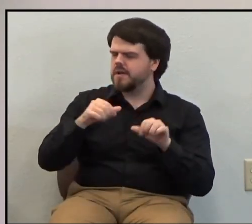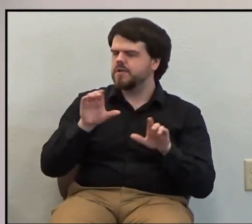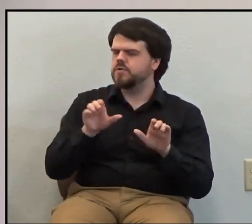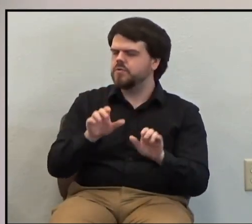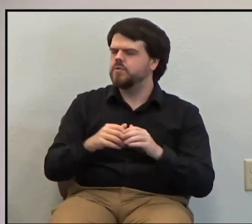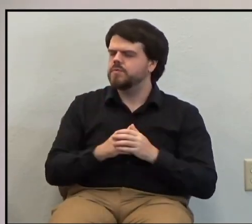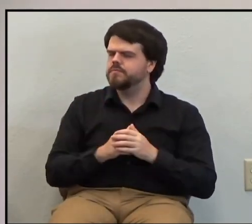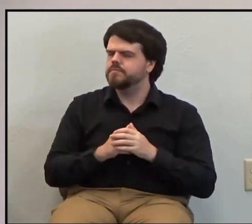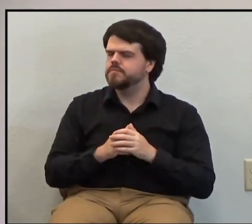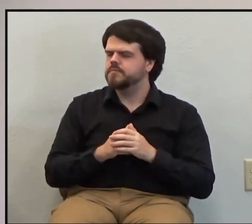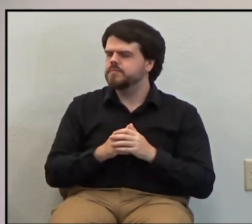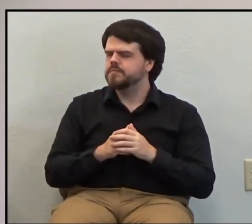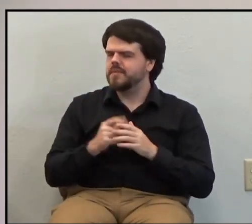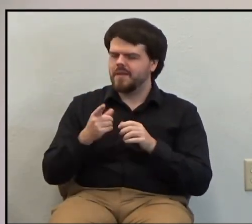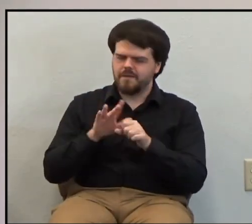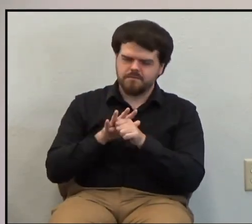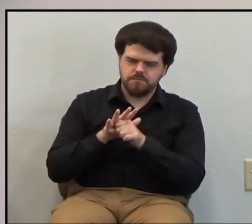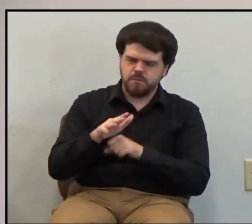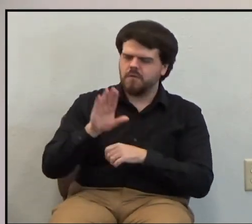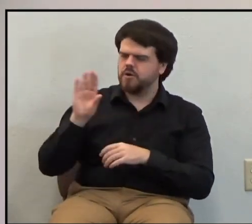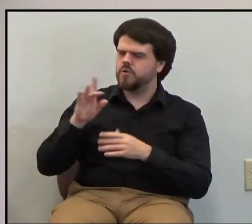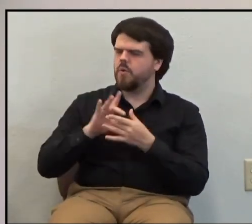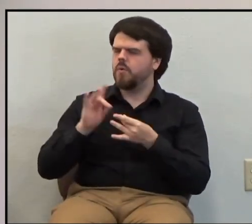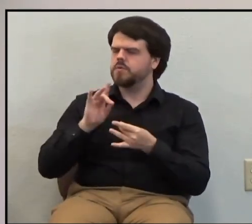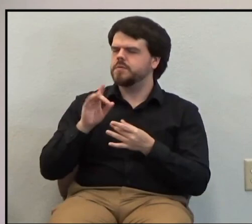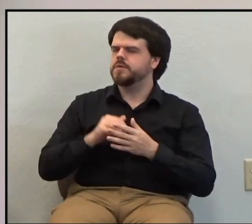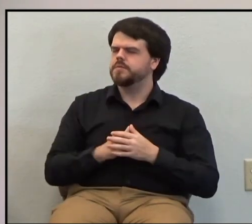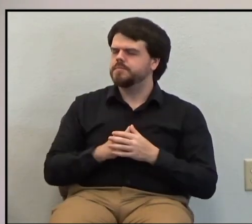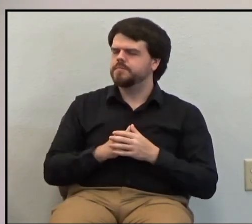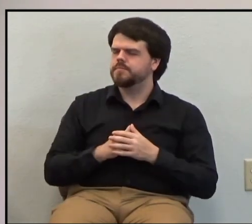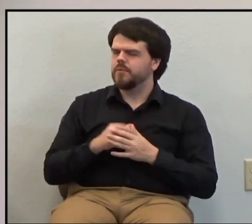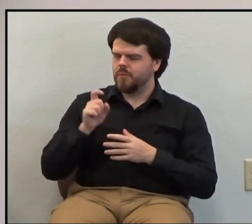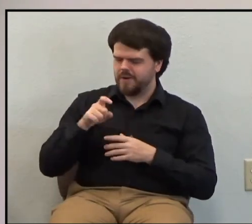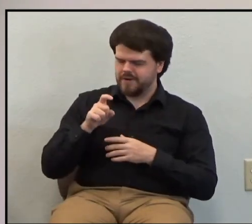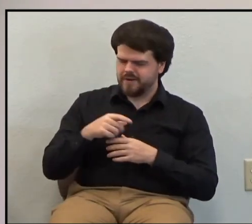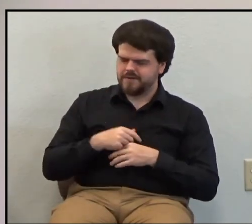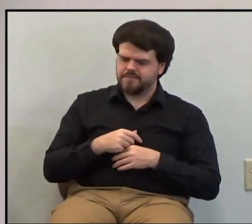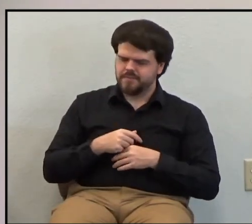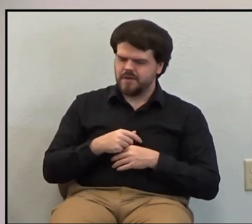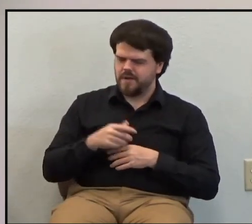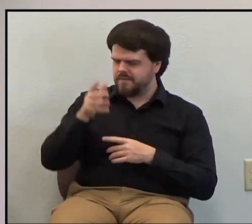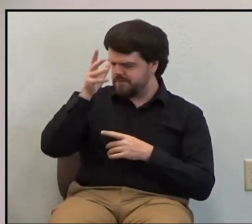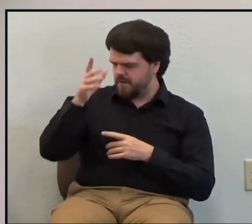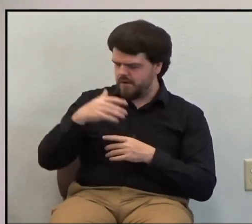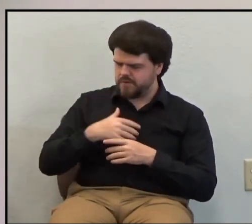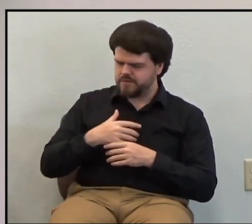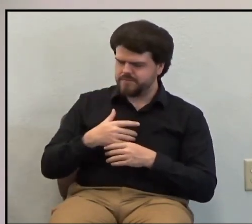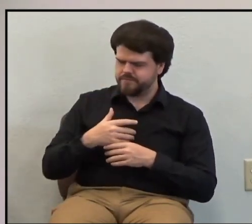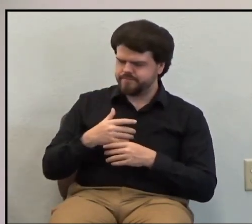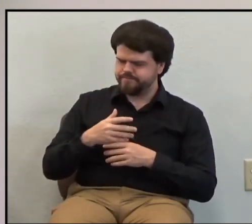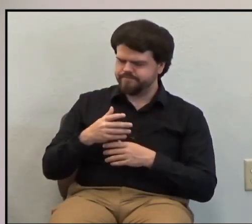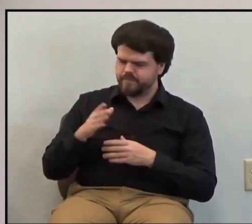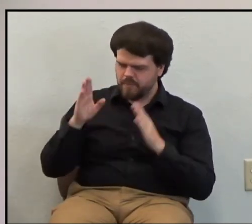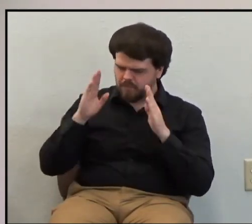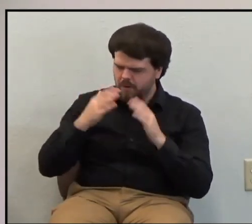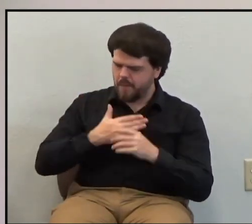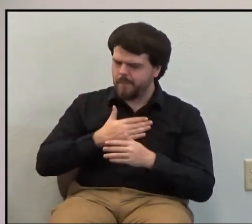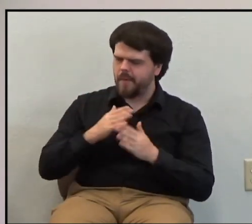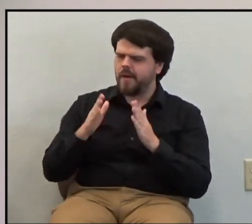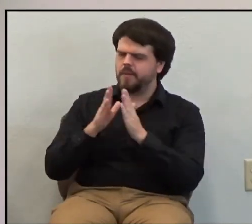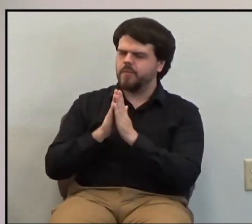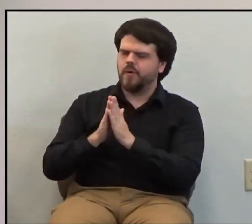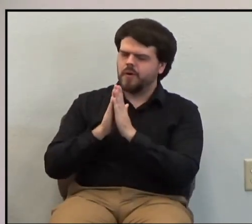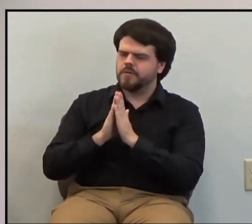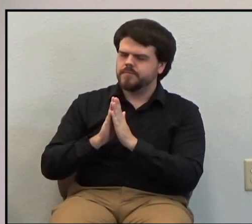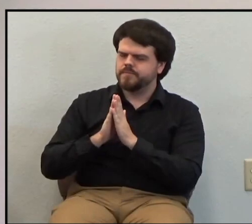they are filled with your spirit. This is what we need, oh Father, Father of mercy. Hear my prayer. Grant this to us.